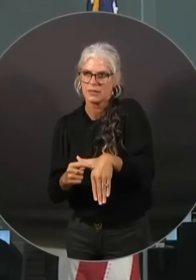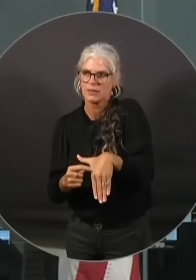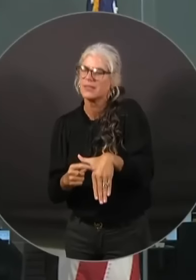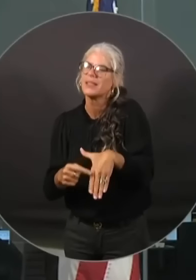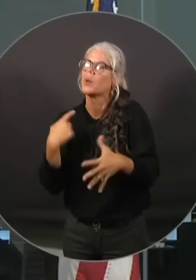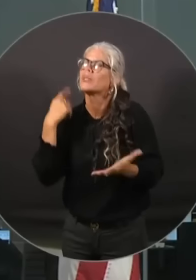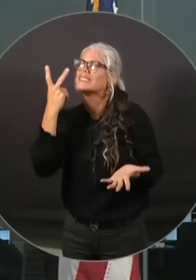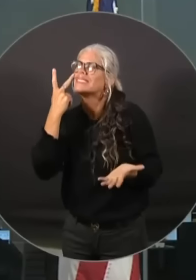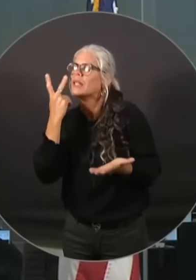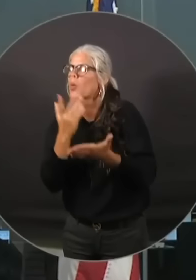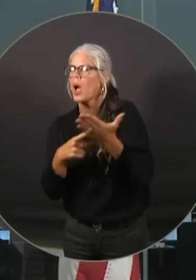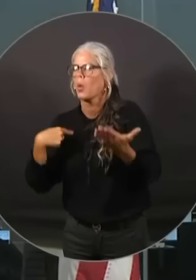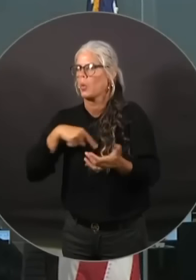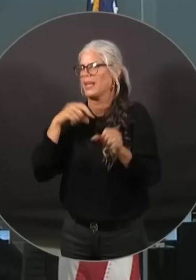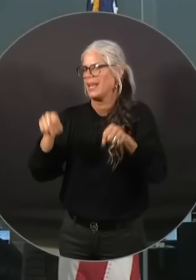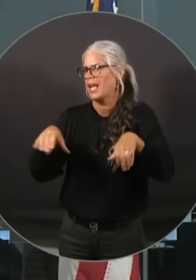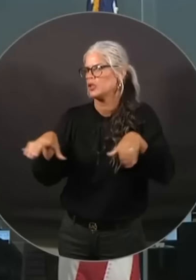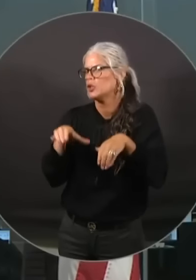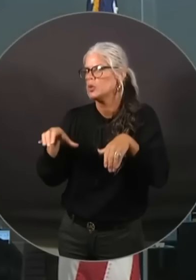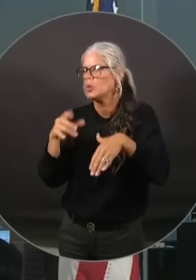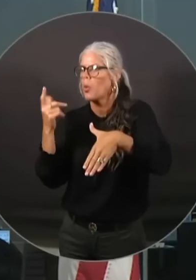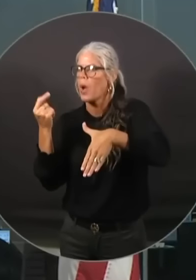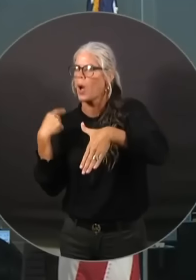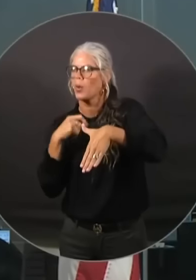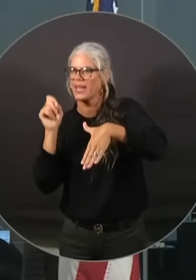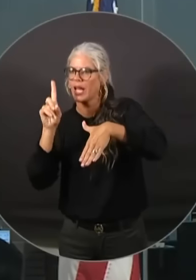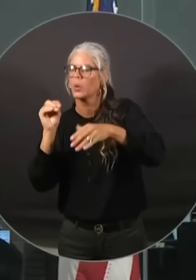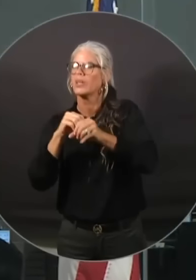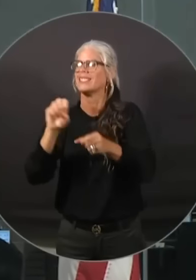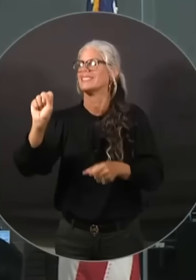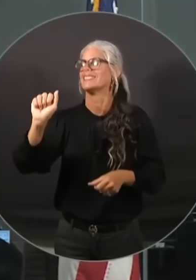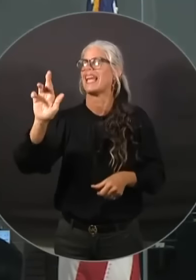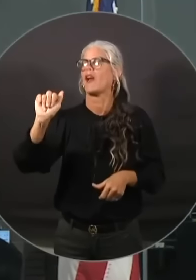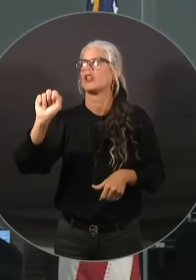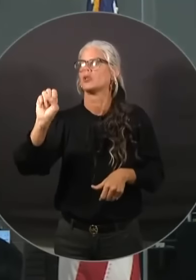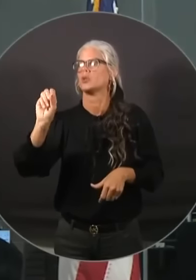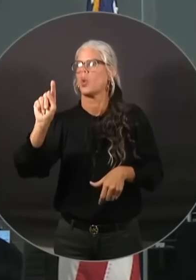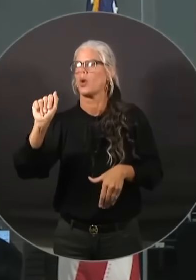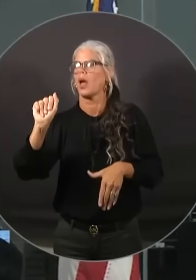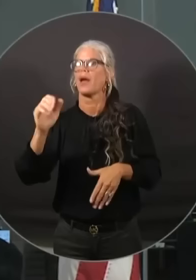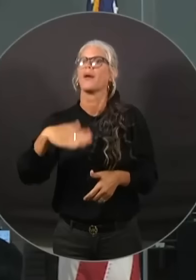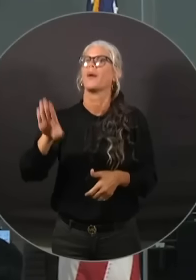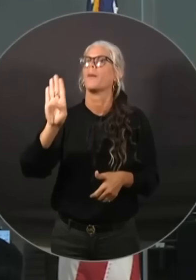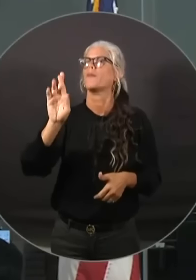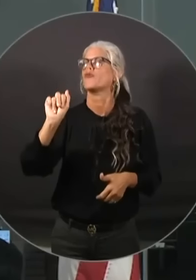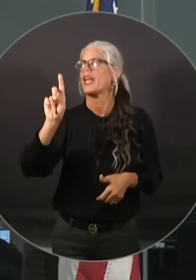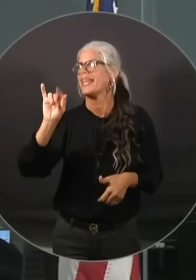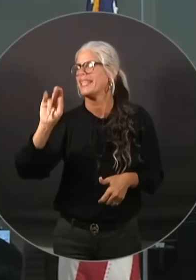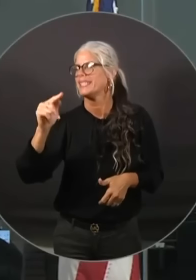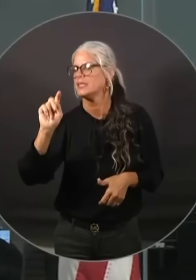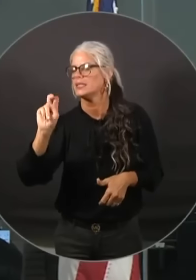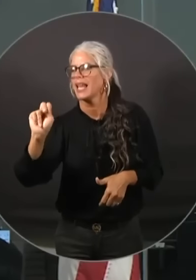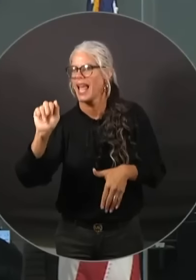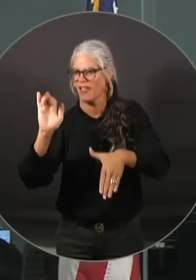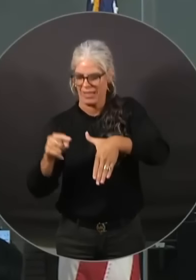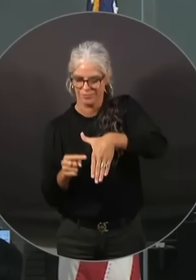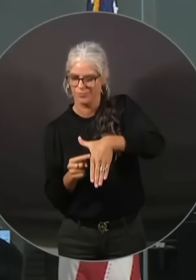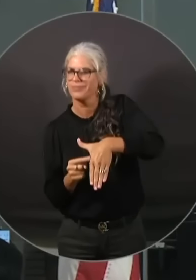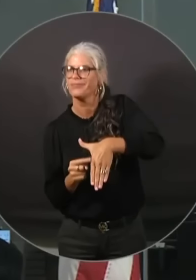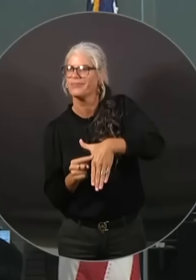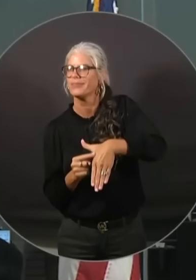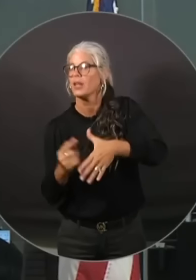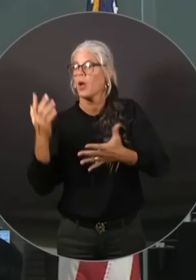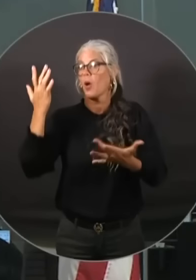the resources closer to the sarasota bradenton area just because they've had a really significant amount of water